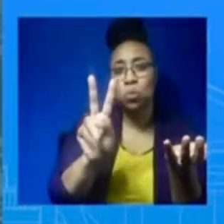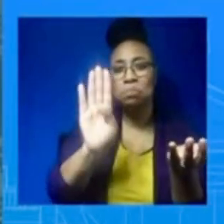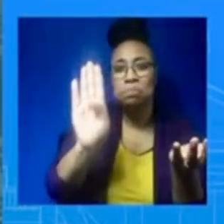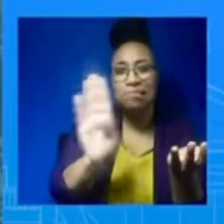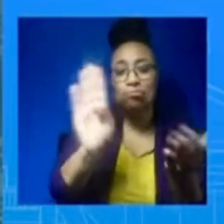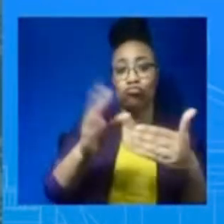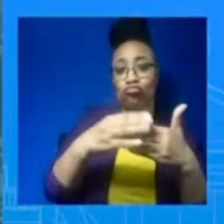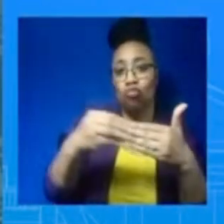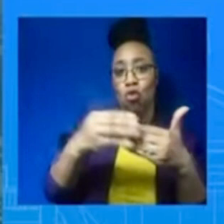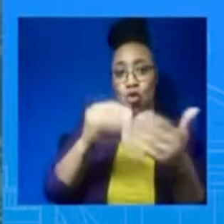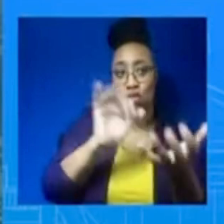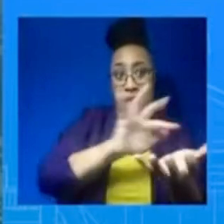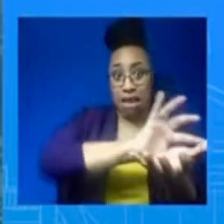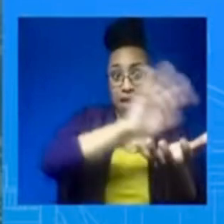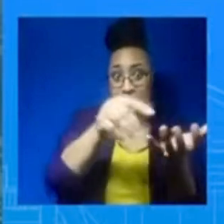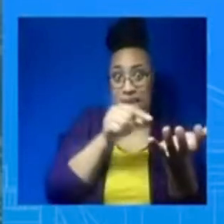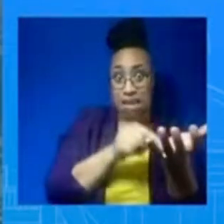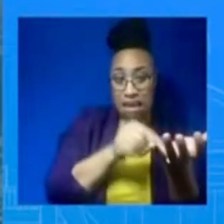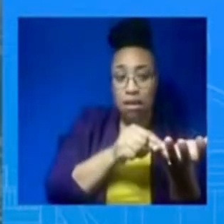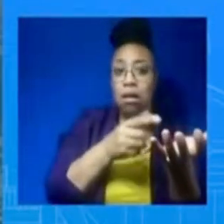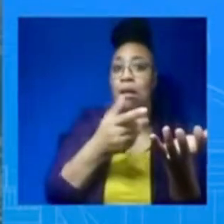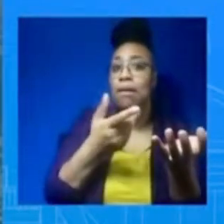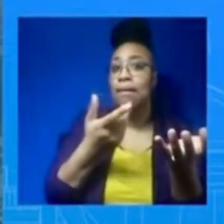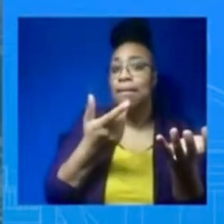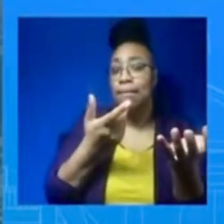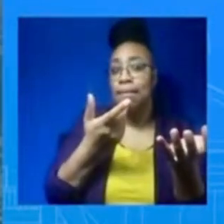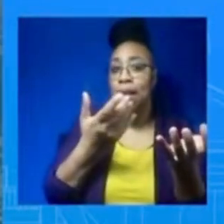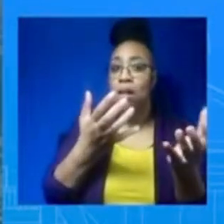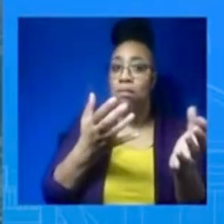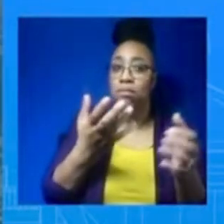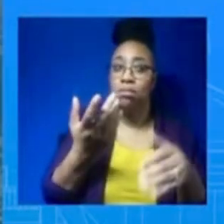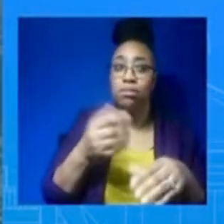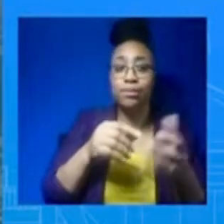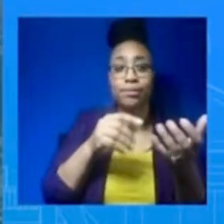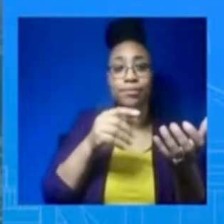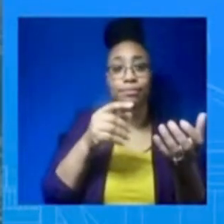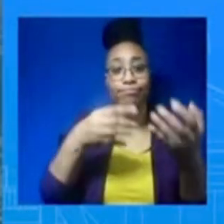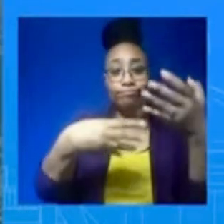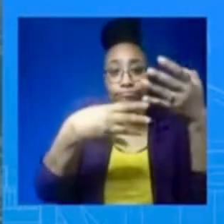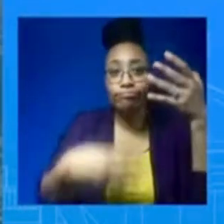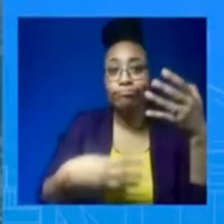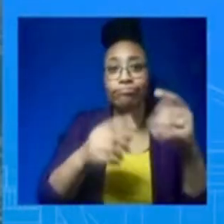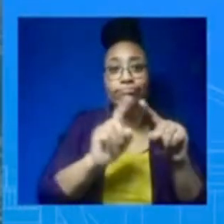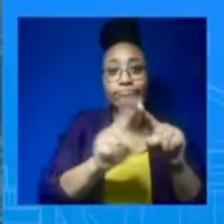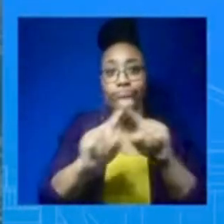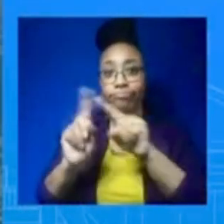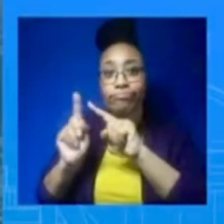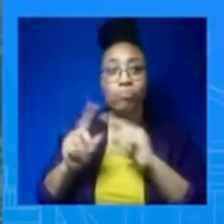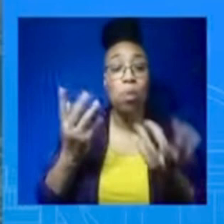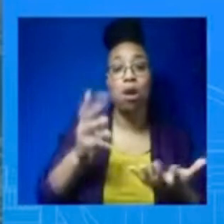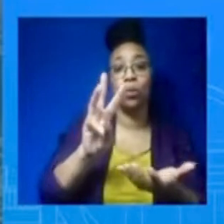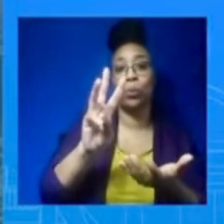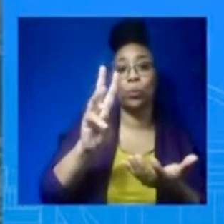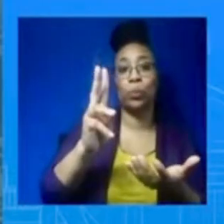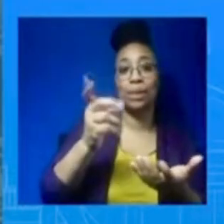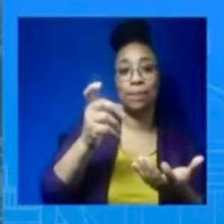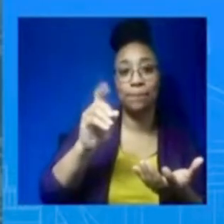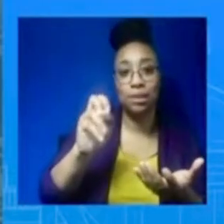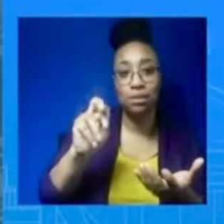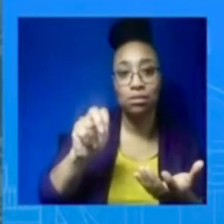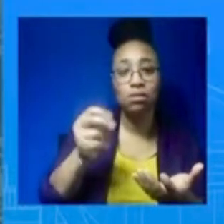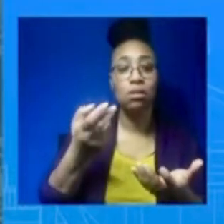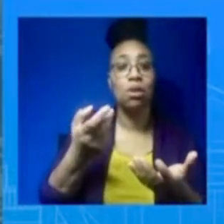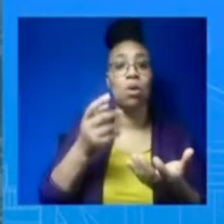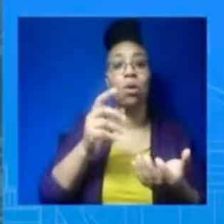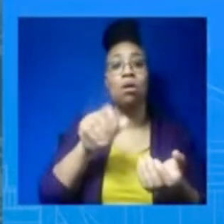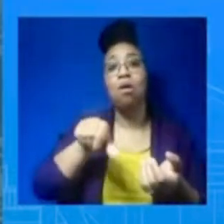you can see, we've already started sending packages. We believe that this funding will get us through much of this year, and I just don't have a date certain where I would tell